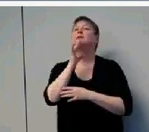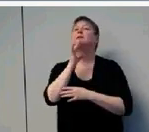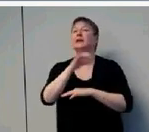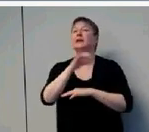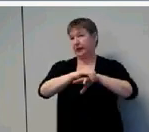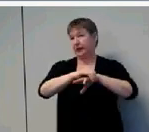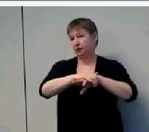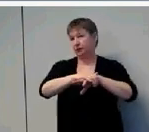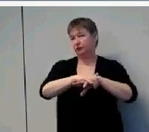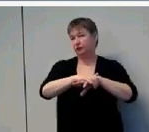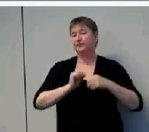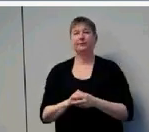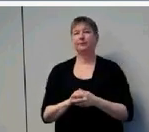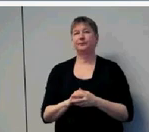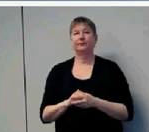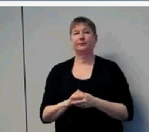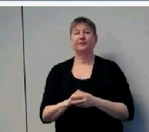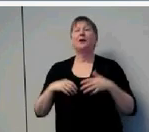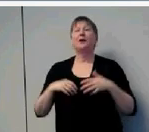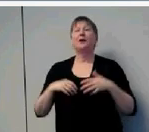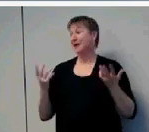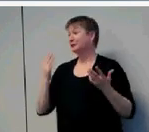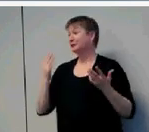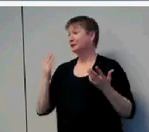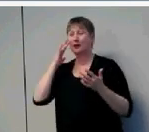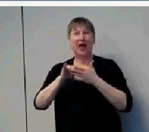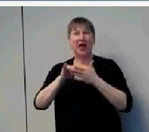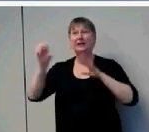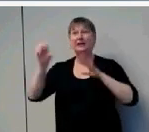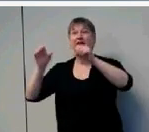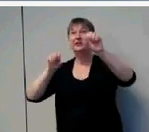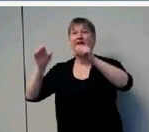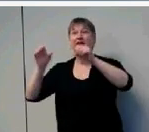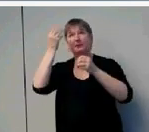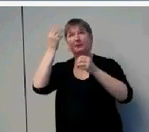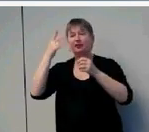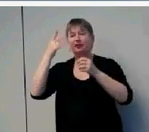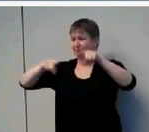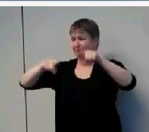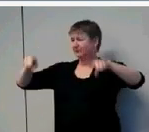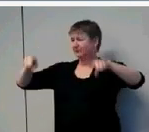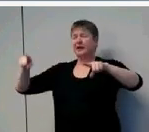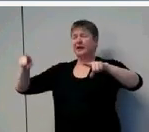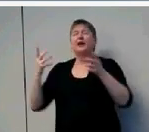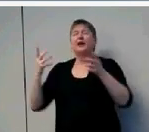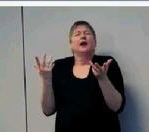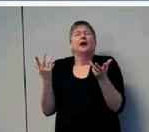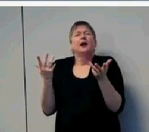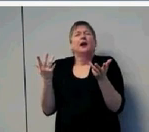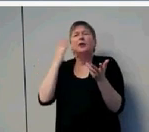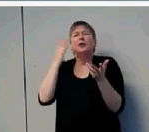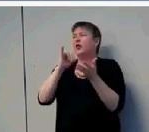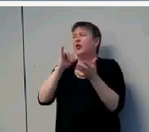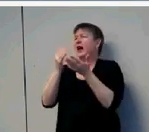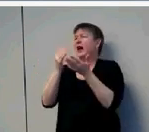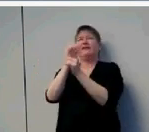know that children don't live in quiet audiology suites, right? They come in and out of noisy and reverberant